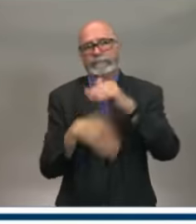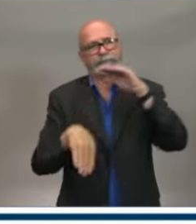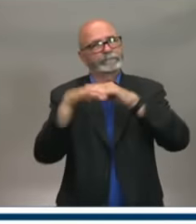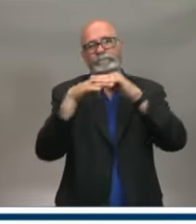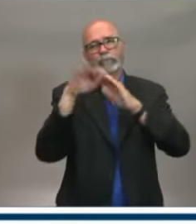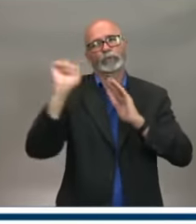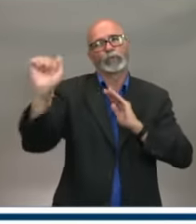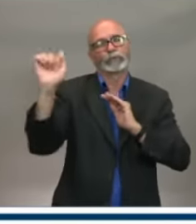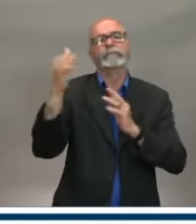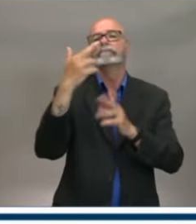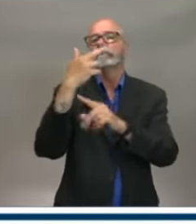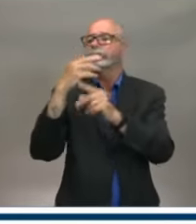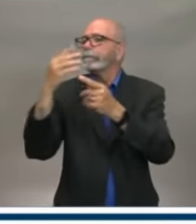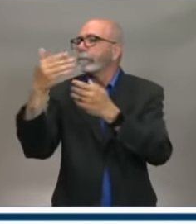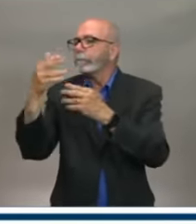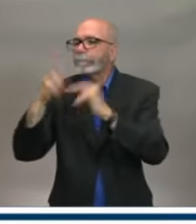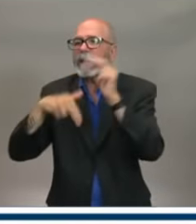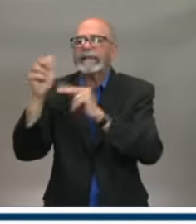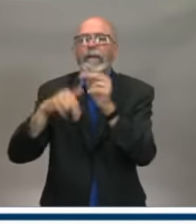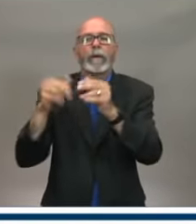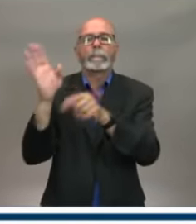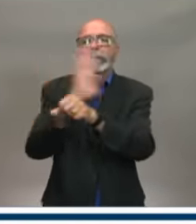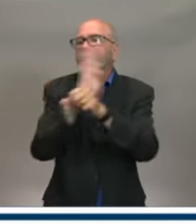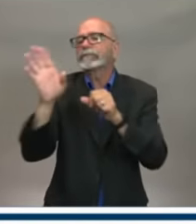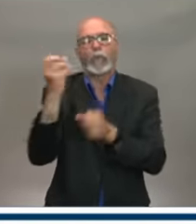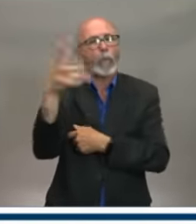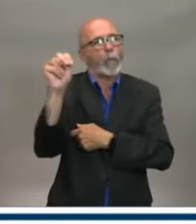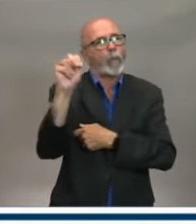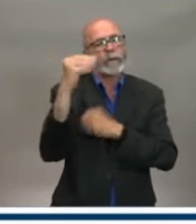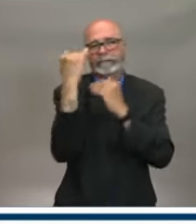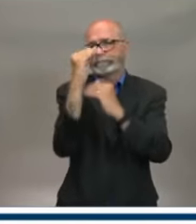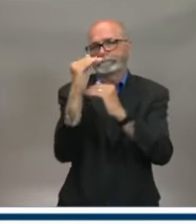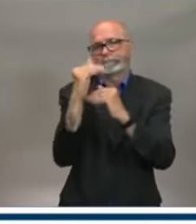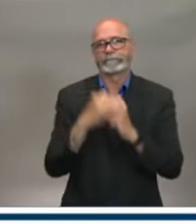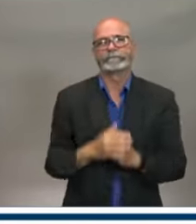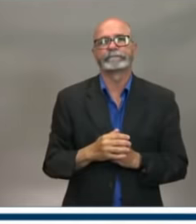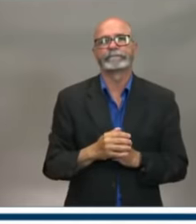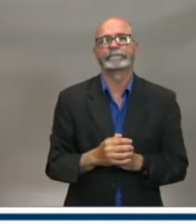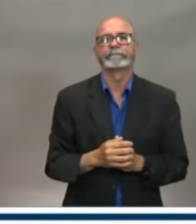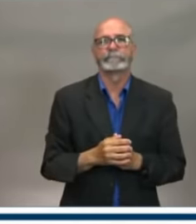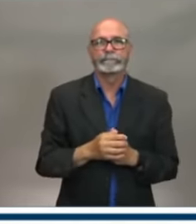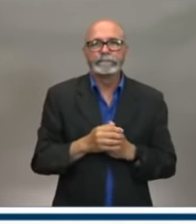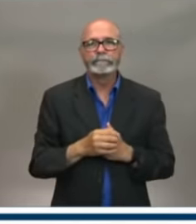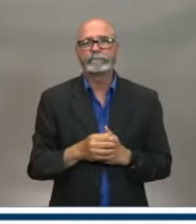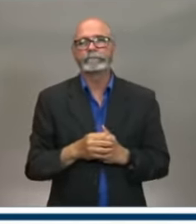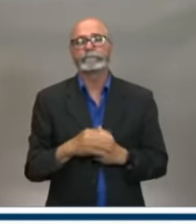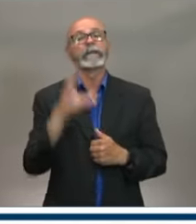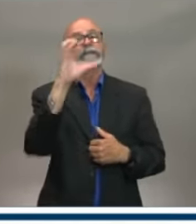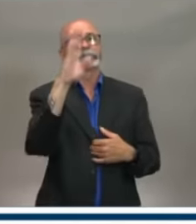come and sit at one table. Next question will go to Mike Gorman with CBC.